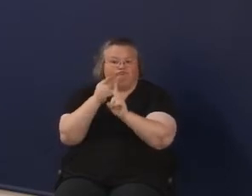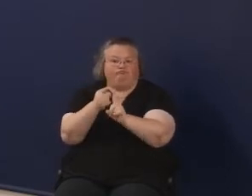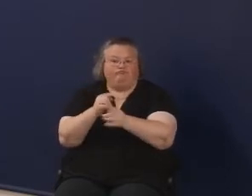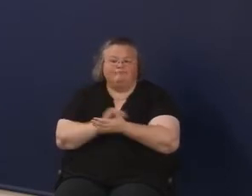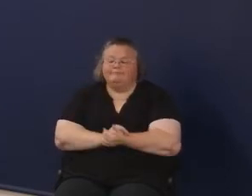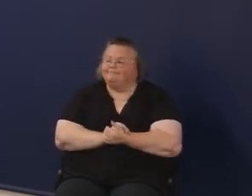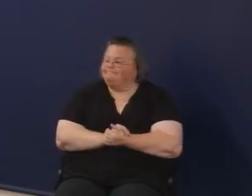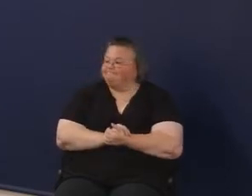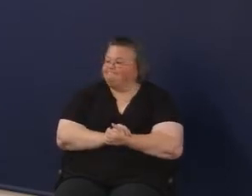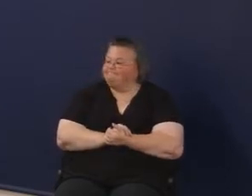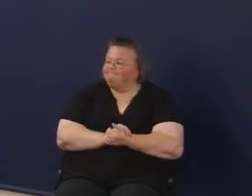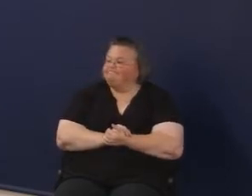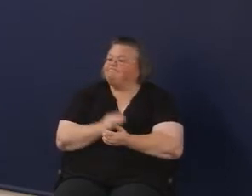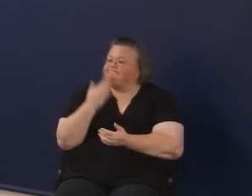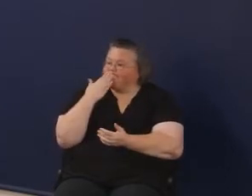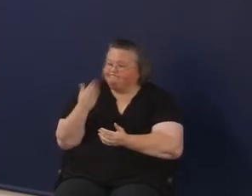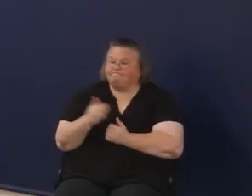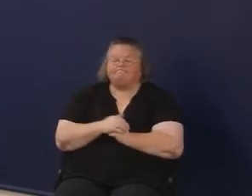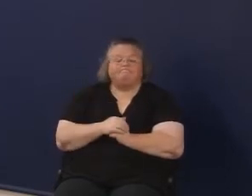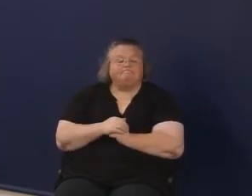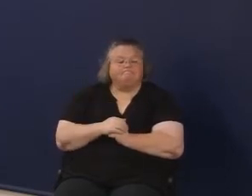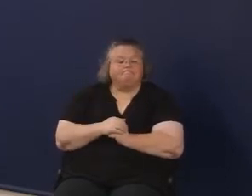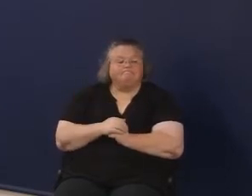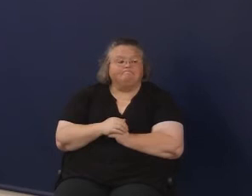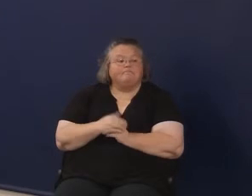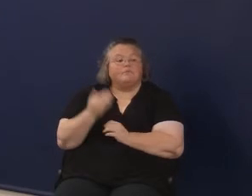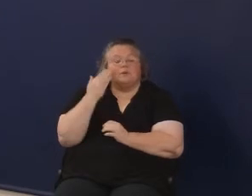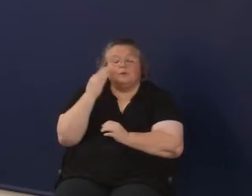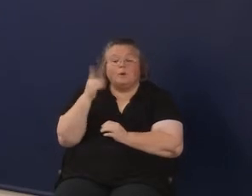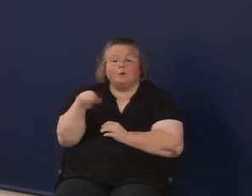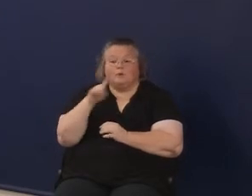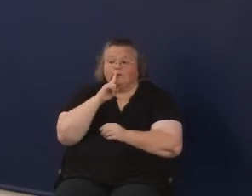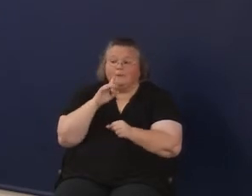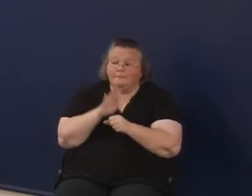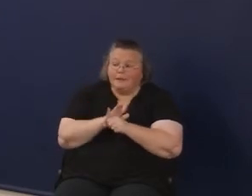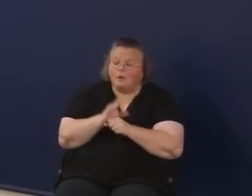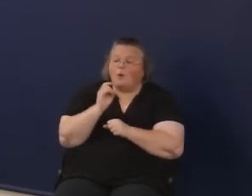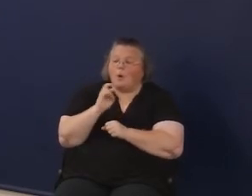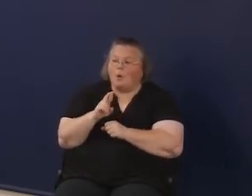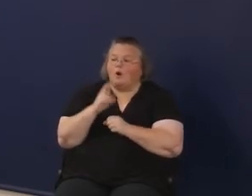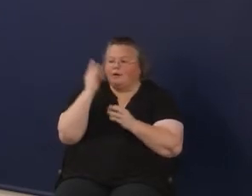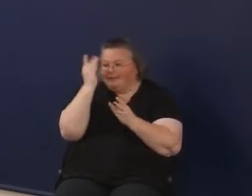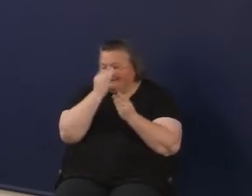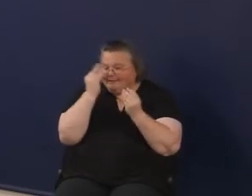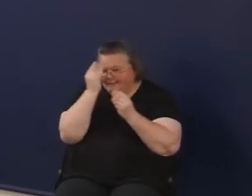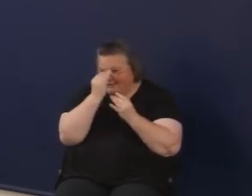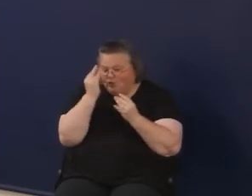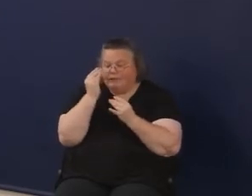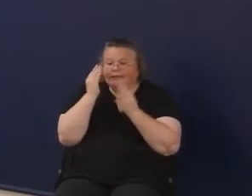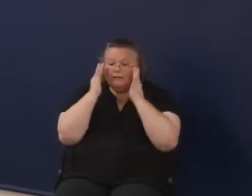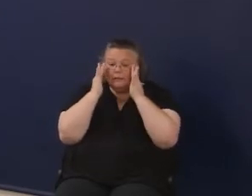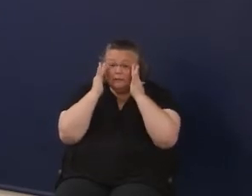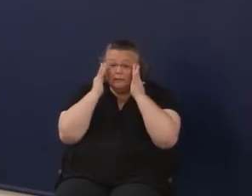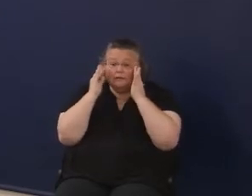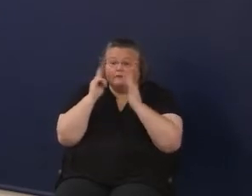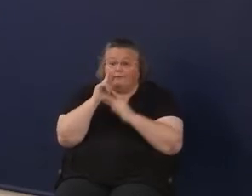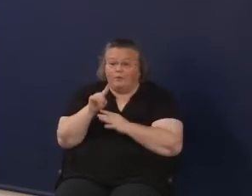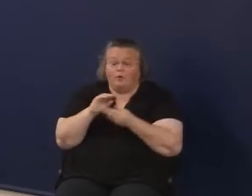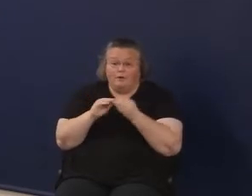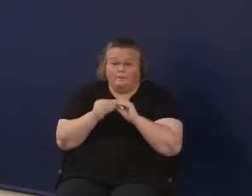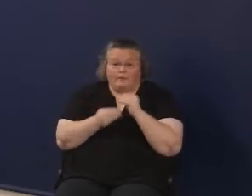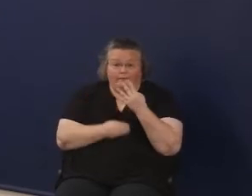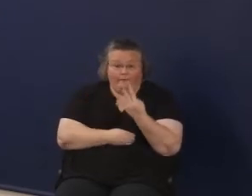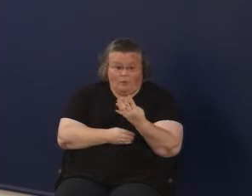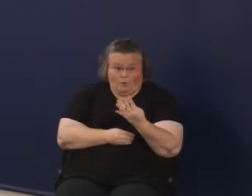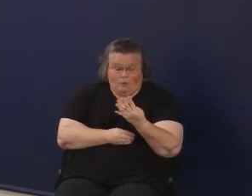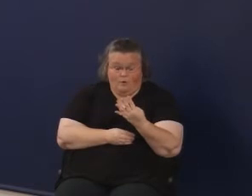Thanks Justin. Thanks So we know that you have committed to or are under consideration for your board goal number 4,